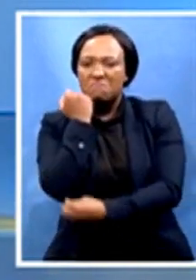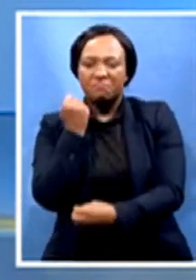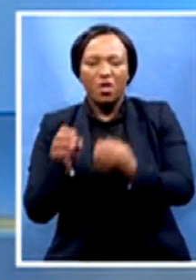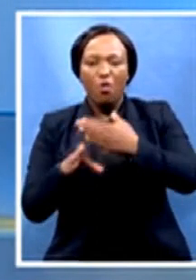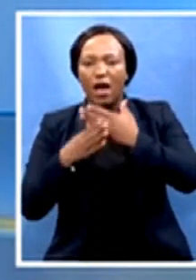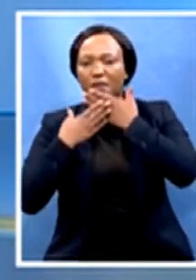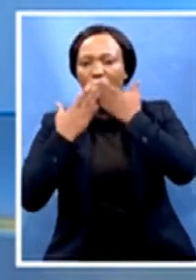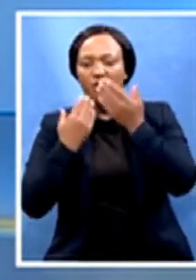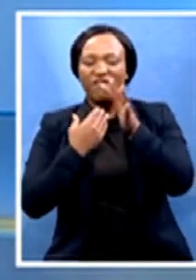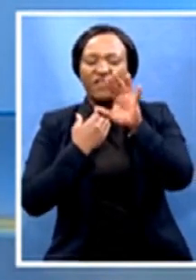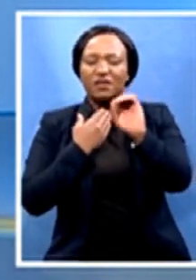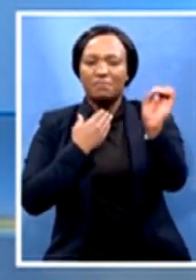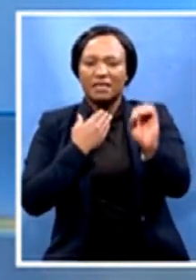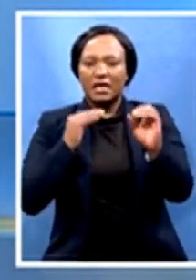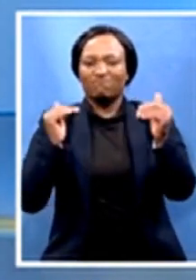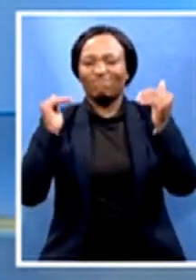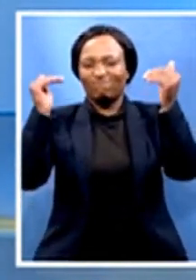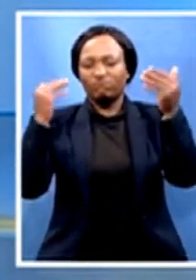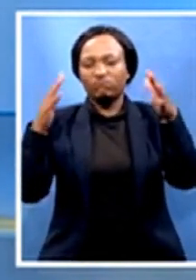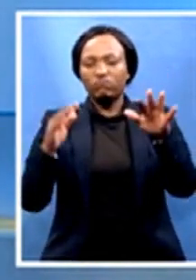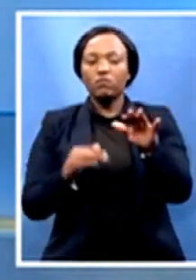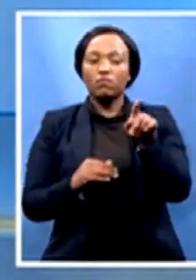colleague Abongi Layankis takes up the story.